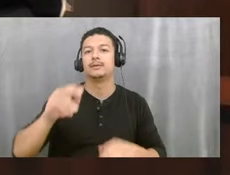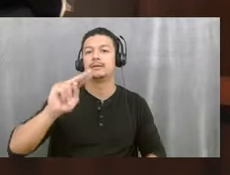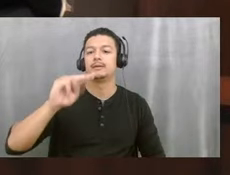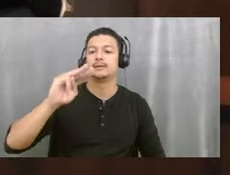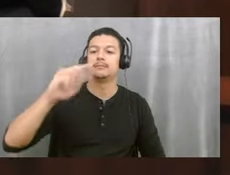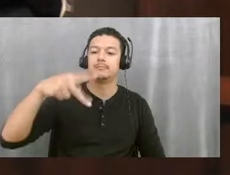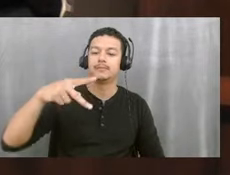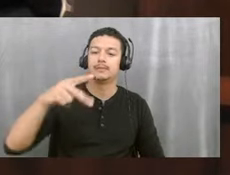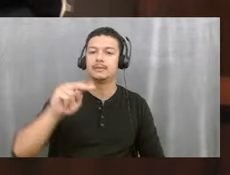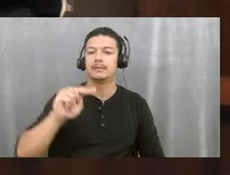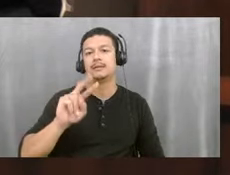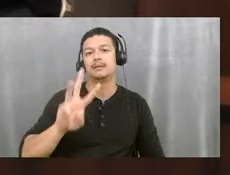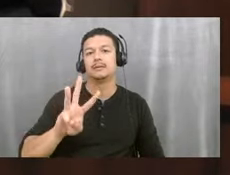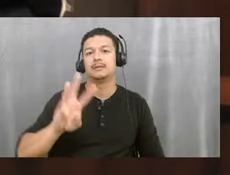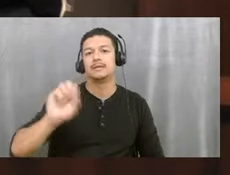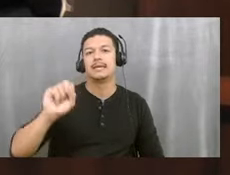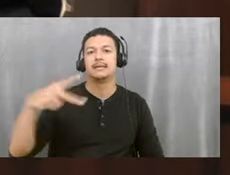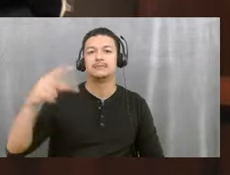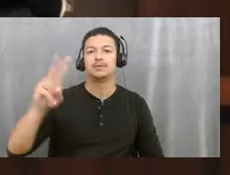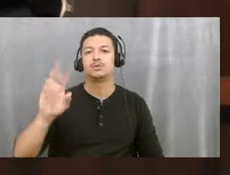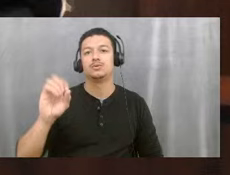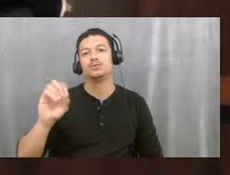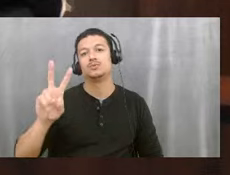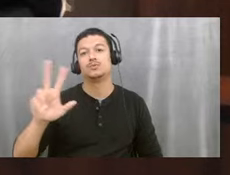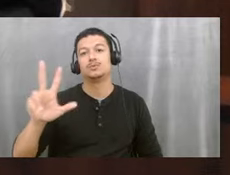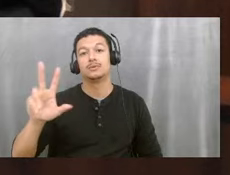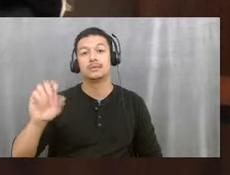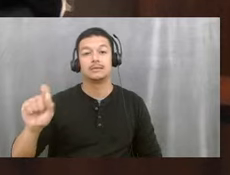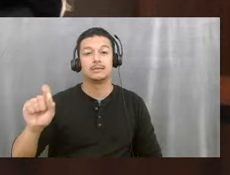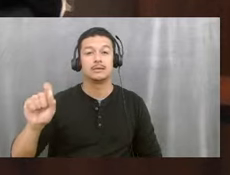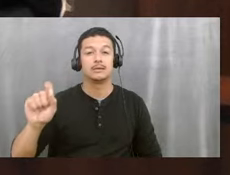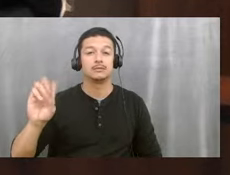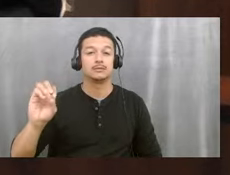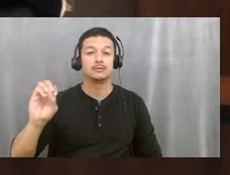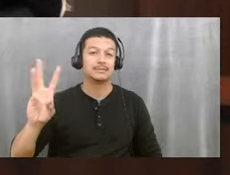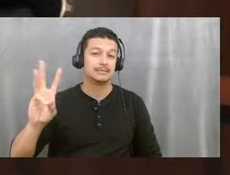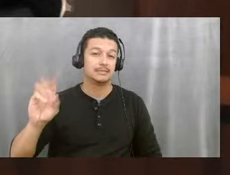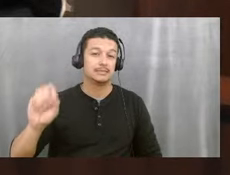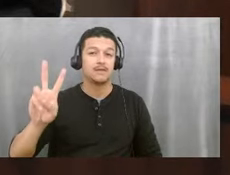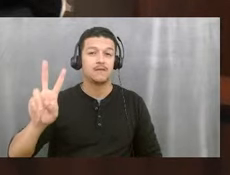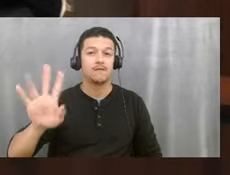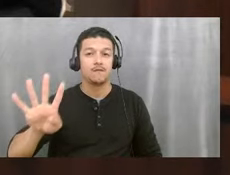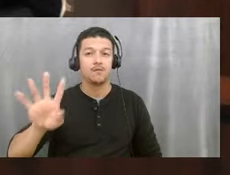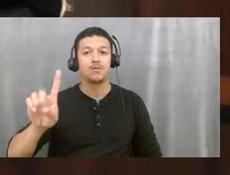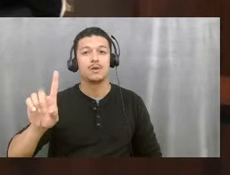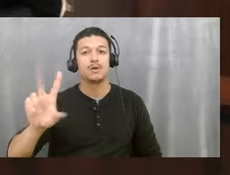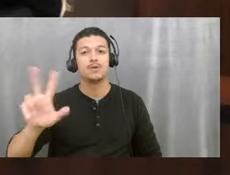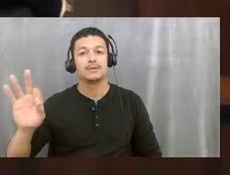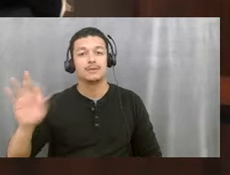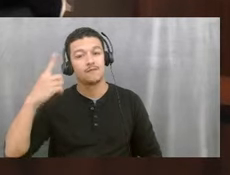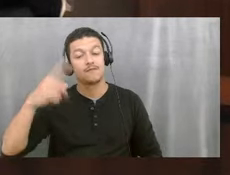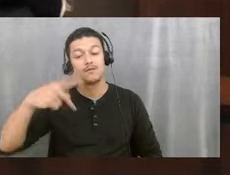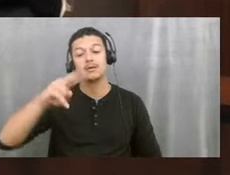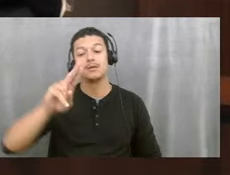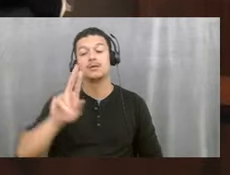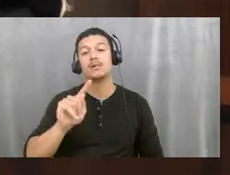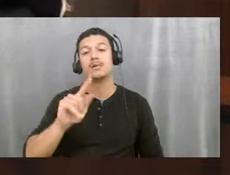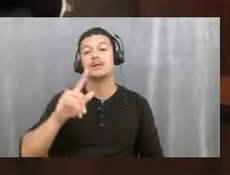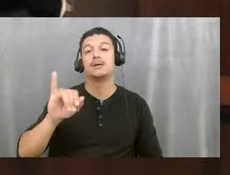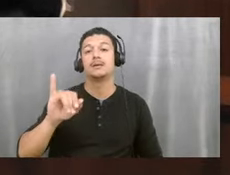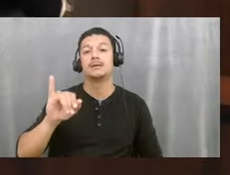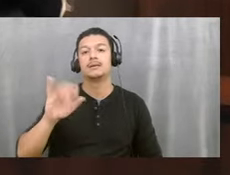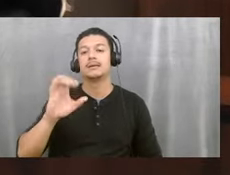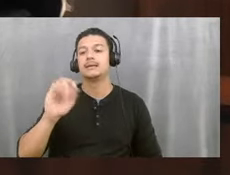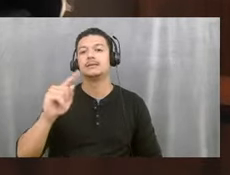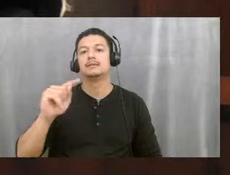-2023.06.4139 for the Pulte Cottage District for 19 single